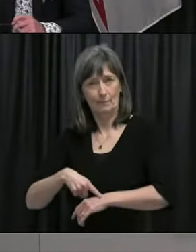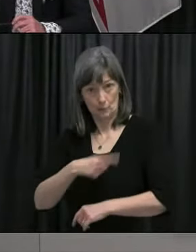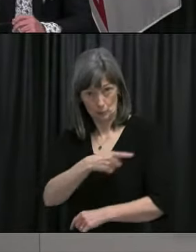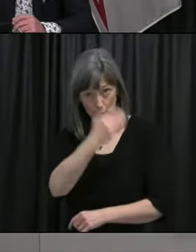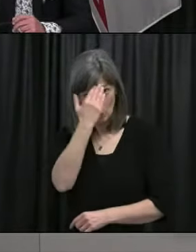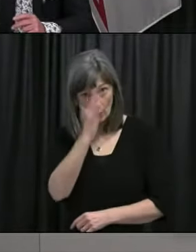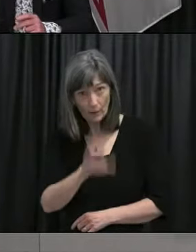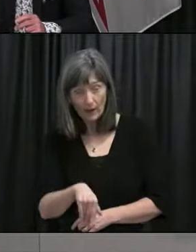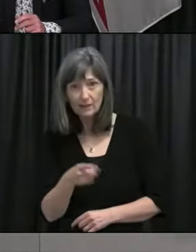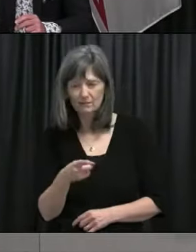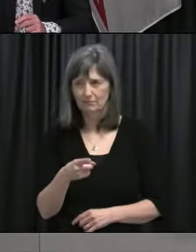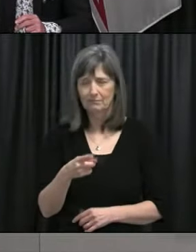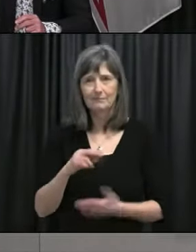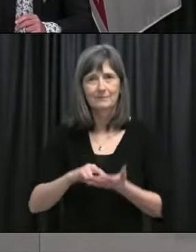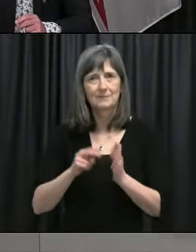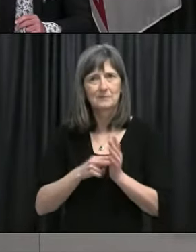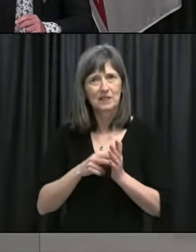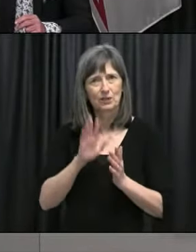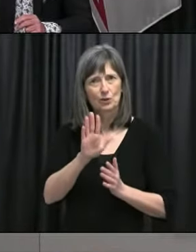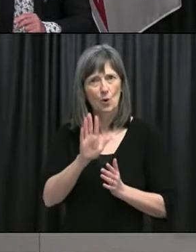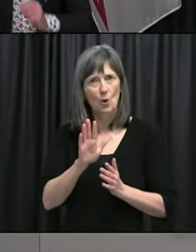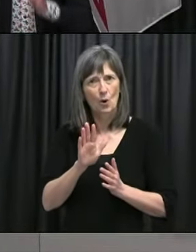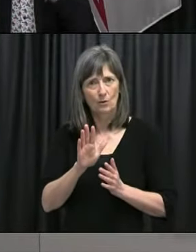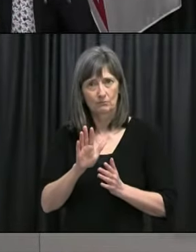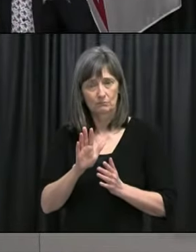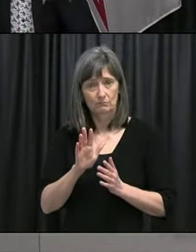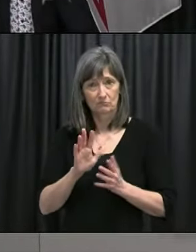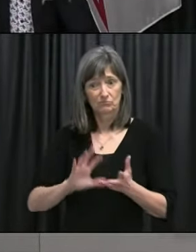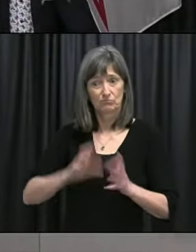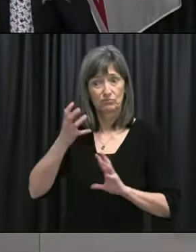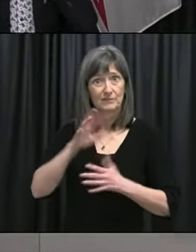of, and is it interfering with the vaccine rollout? Uh,